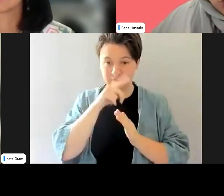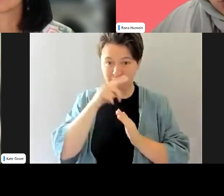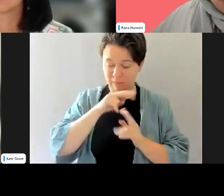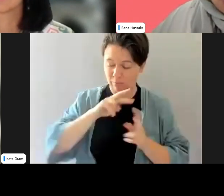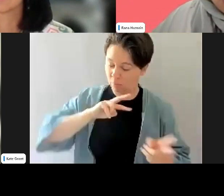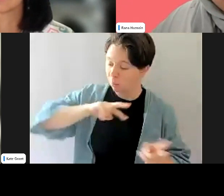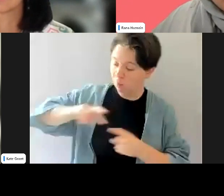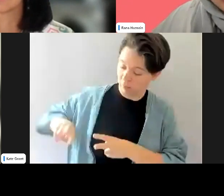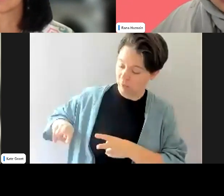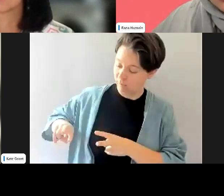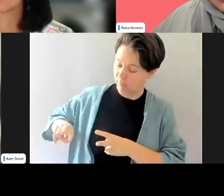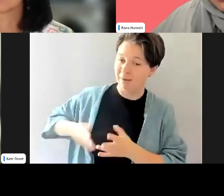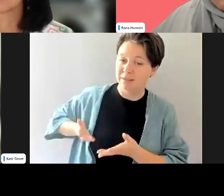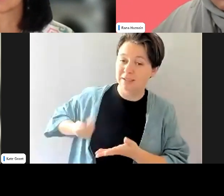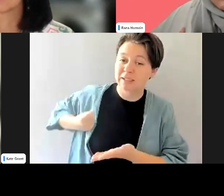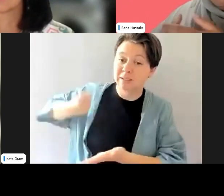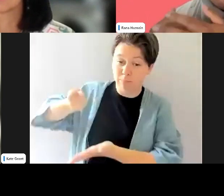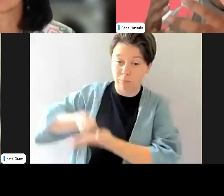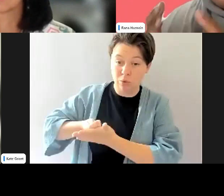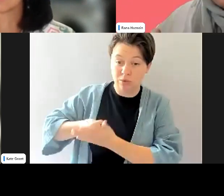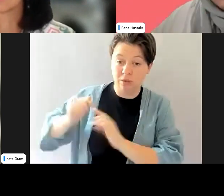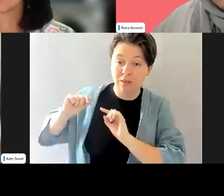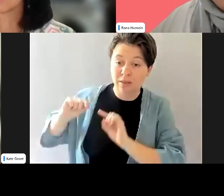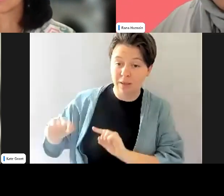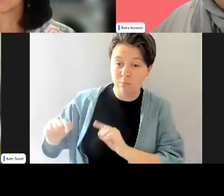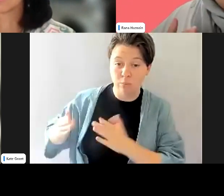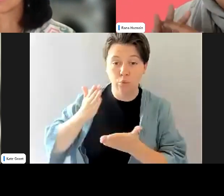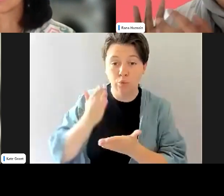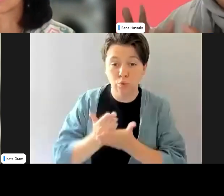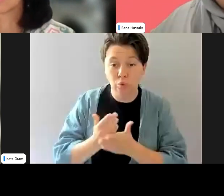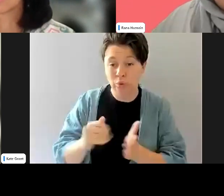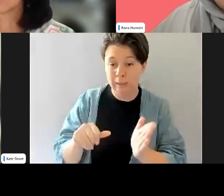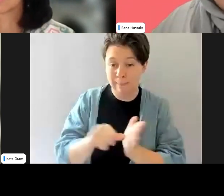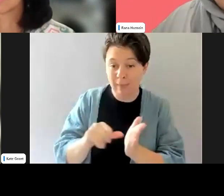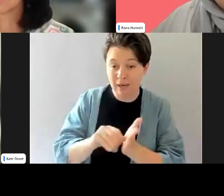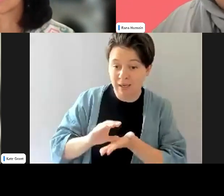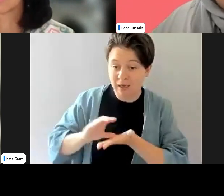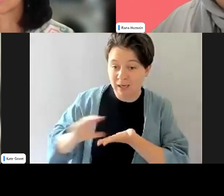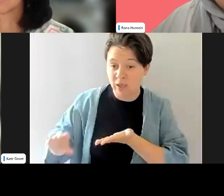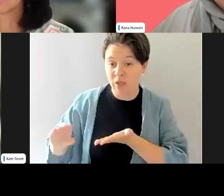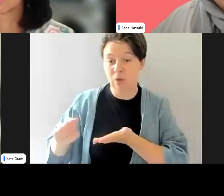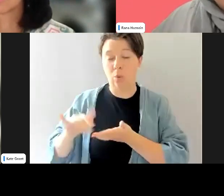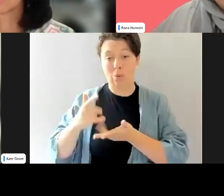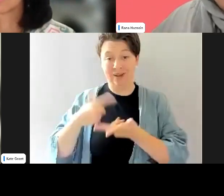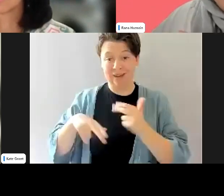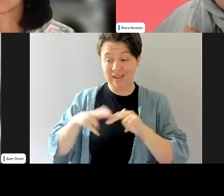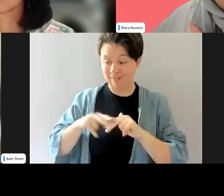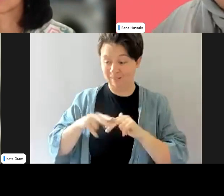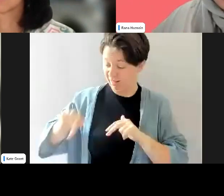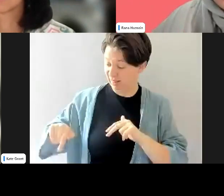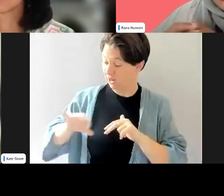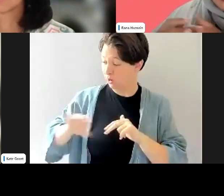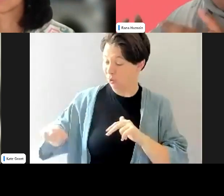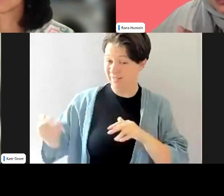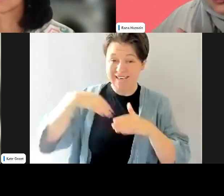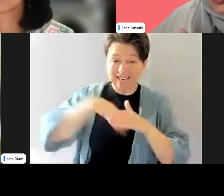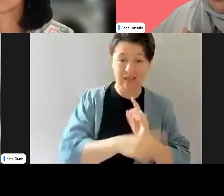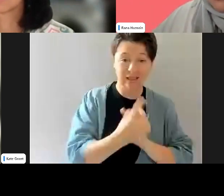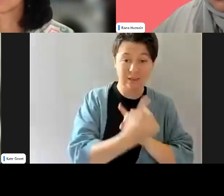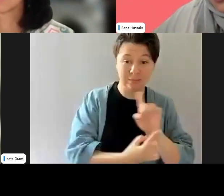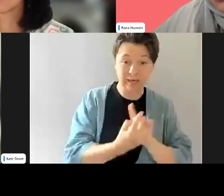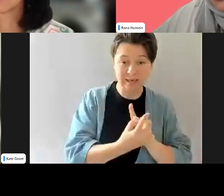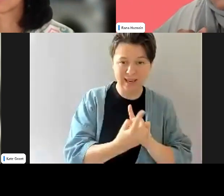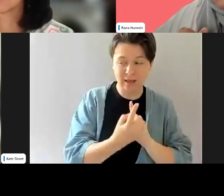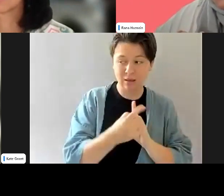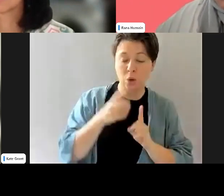sponsorship, real sponsorship, where even when you're not in the room, you're being spoken about and put forward, um, and championed